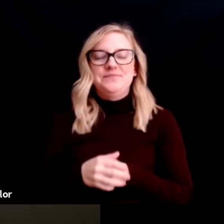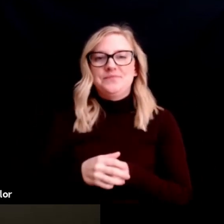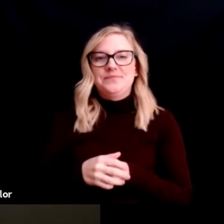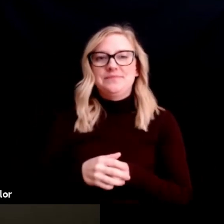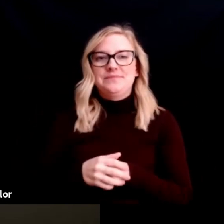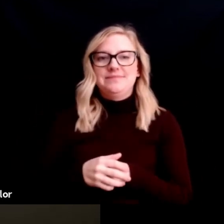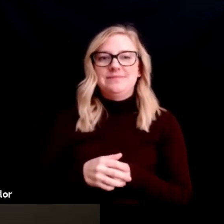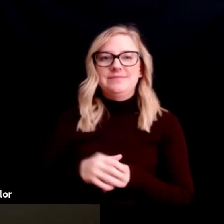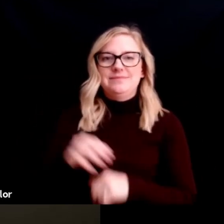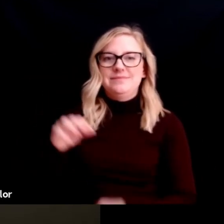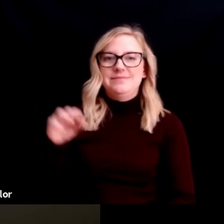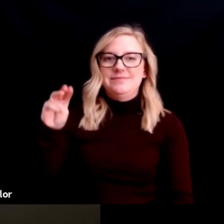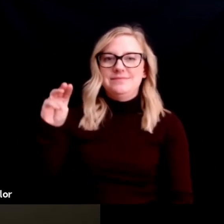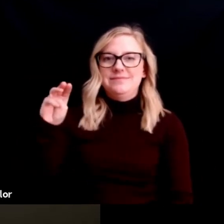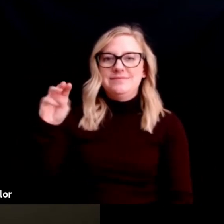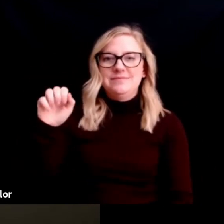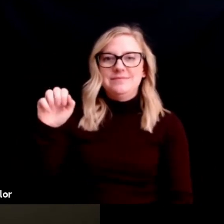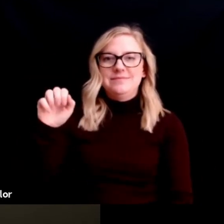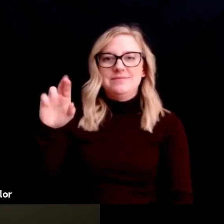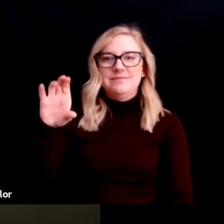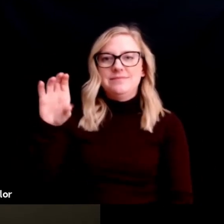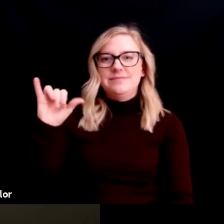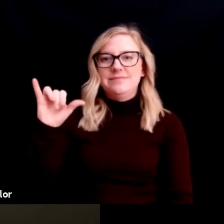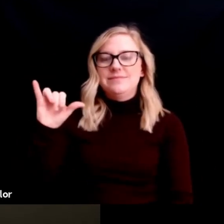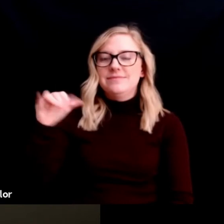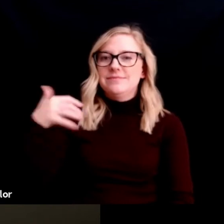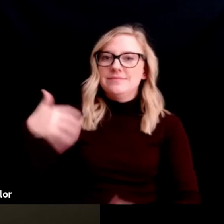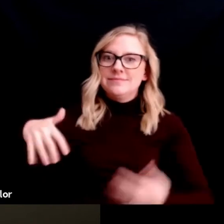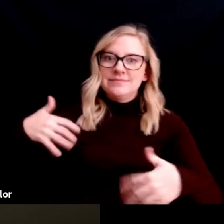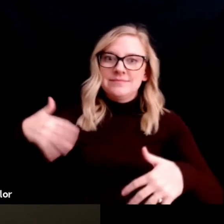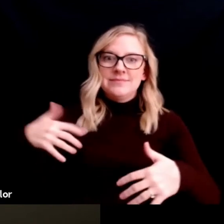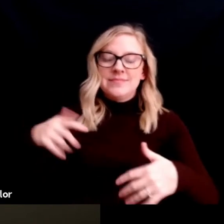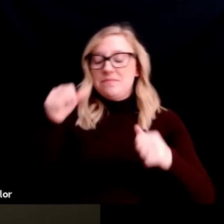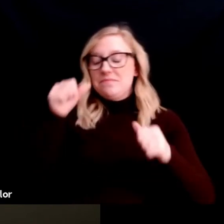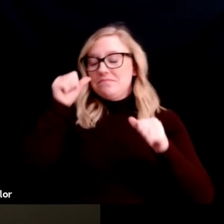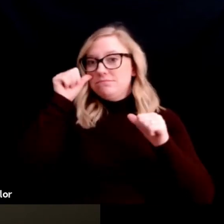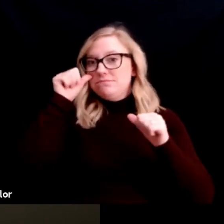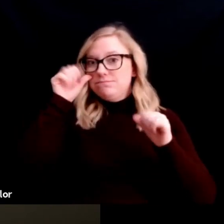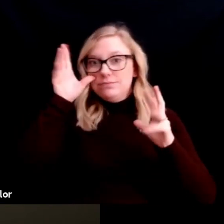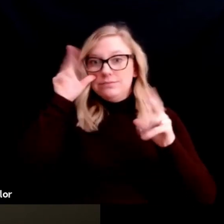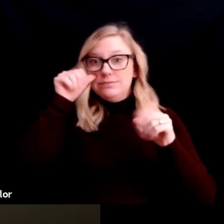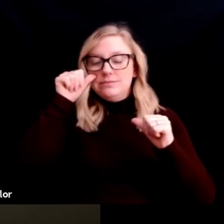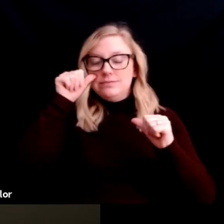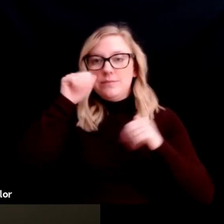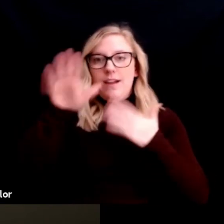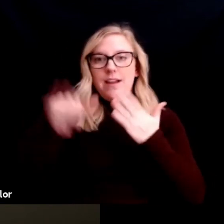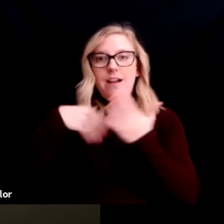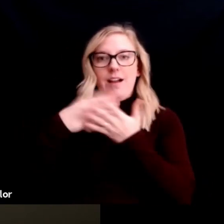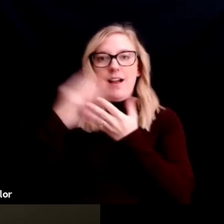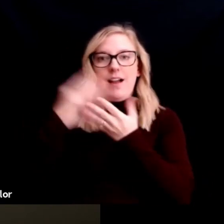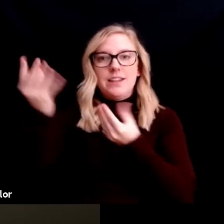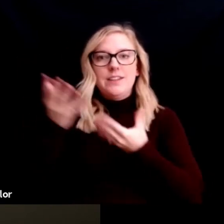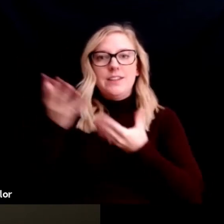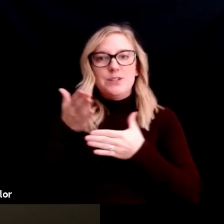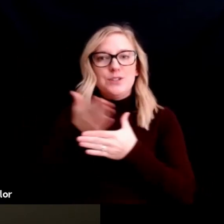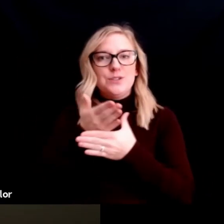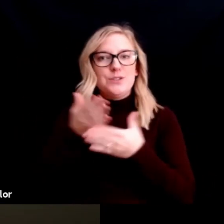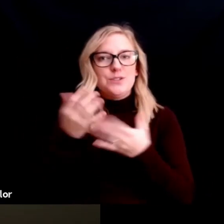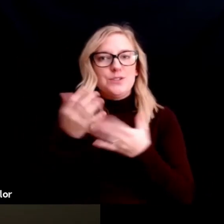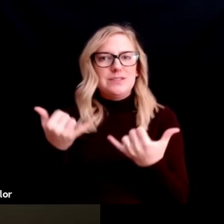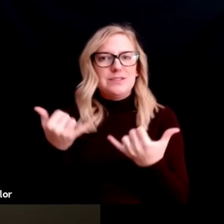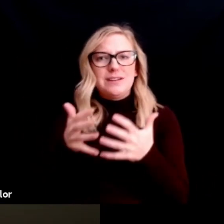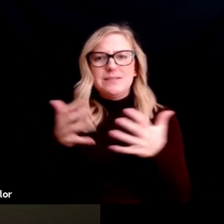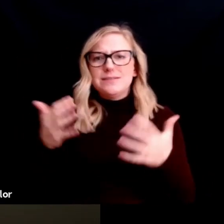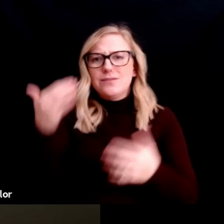Paige, I am totally, truly blown away by all the information that you shared with us today. Wealth of knowledge.